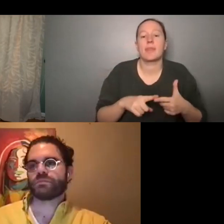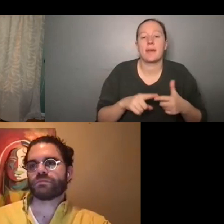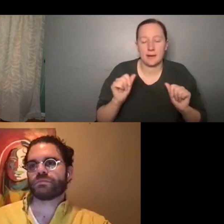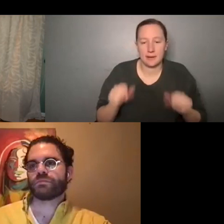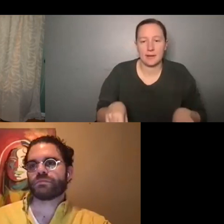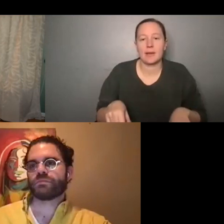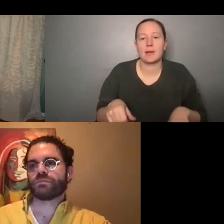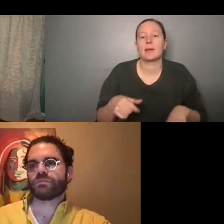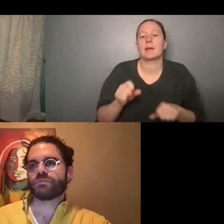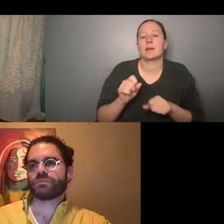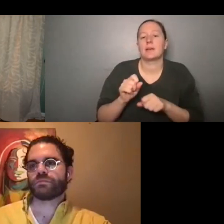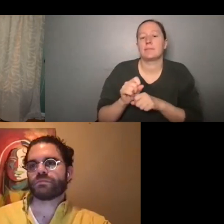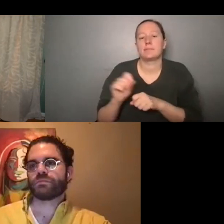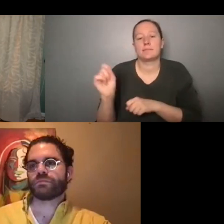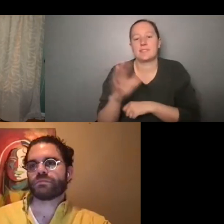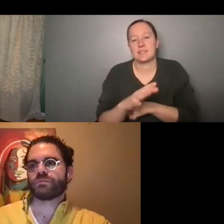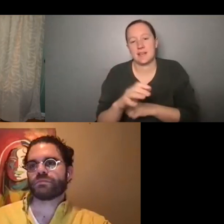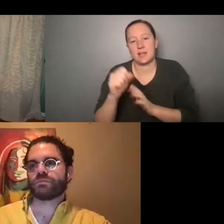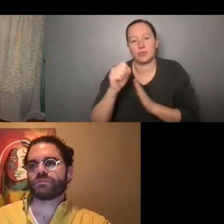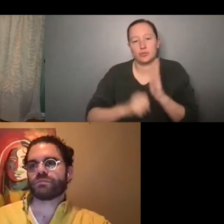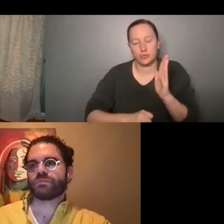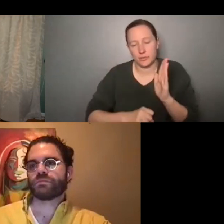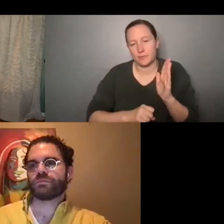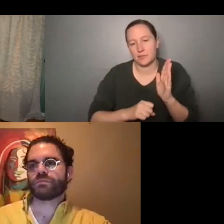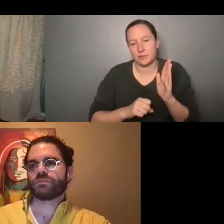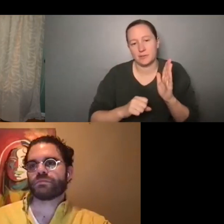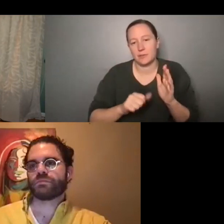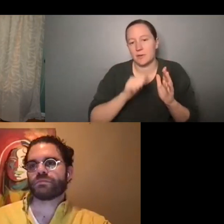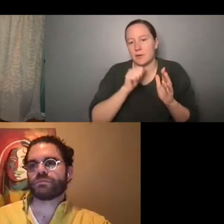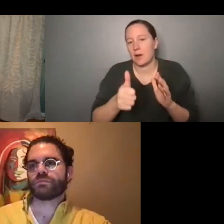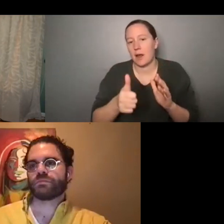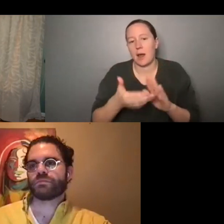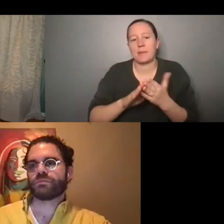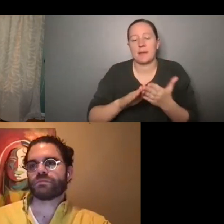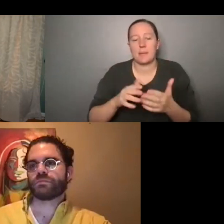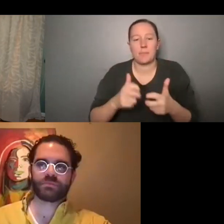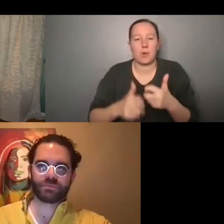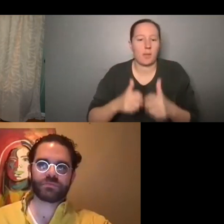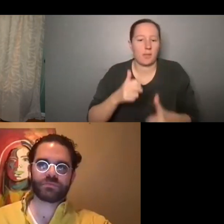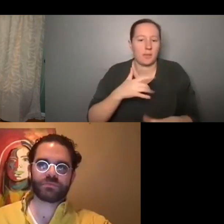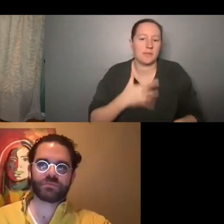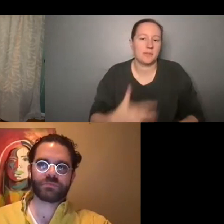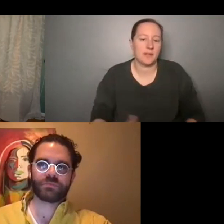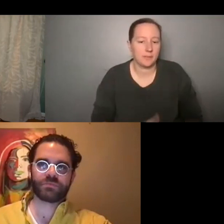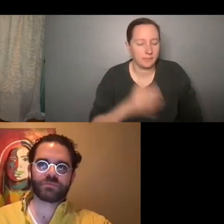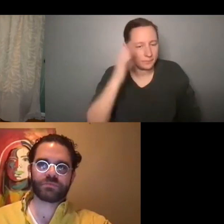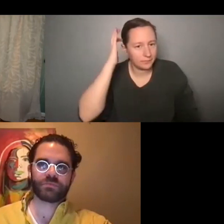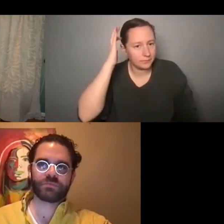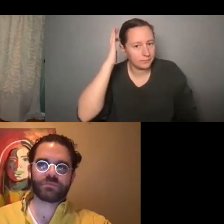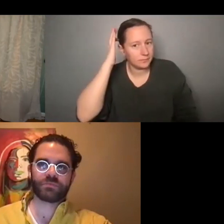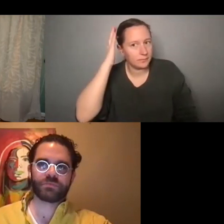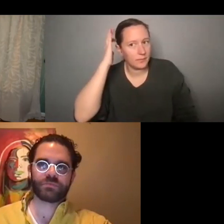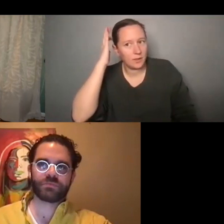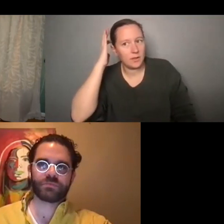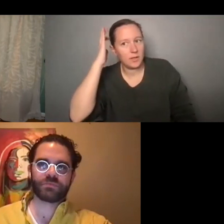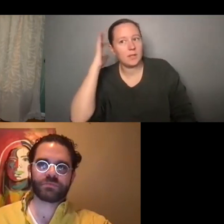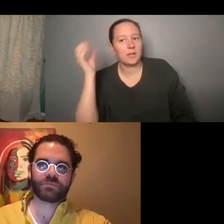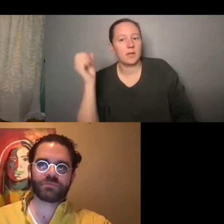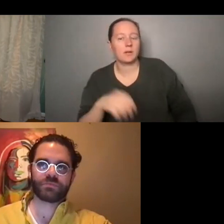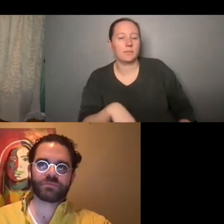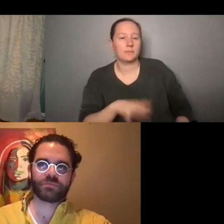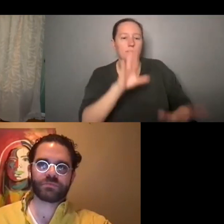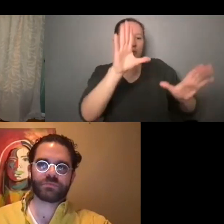send scripts. Um, and it won't be a problem usually. That's a great, great tip.